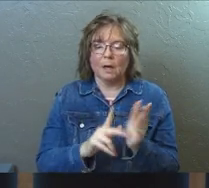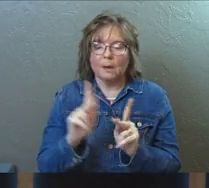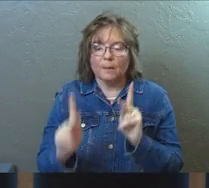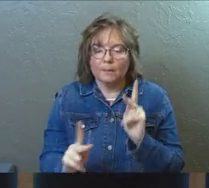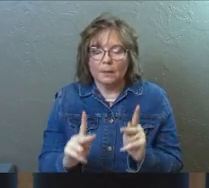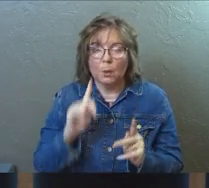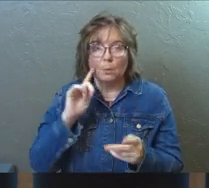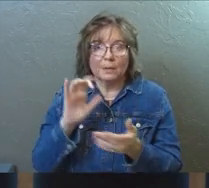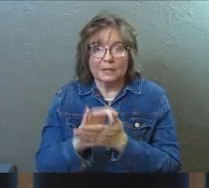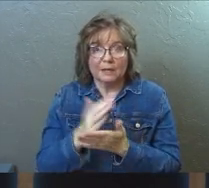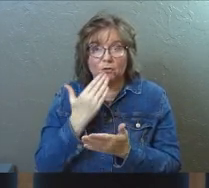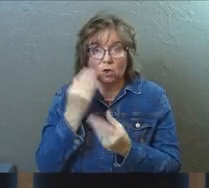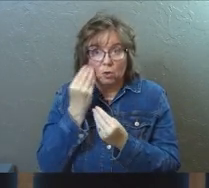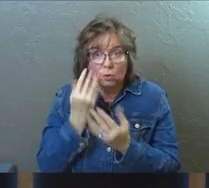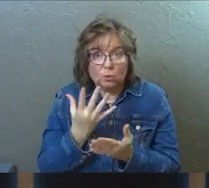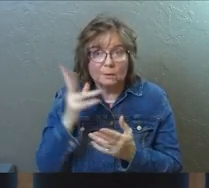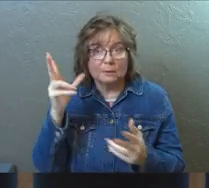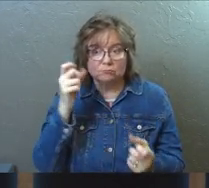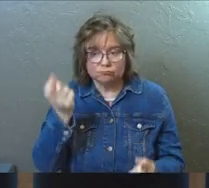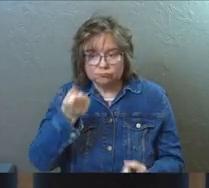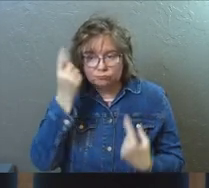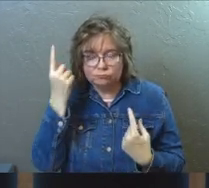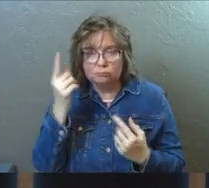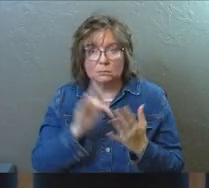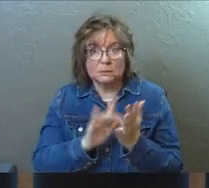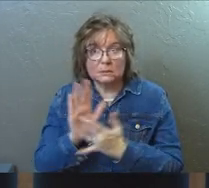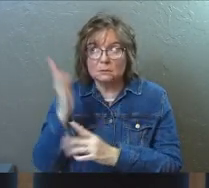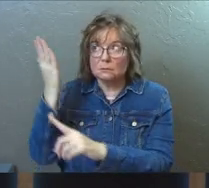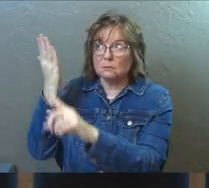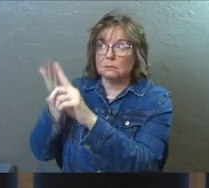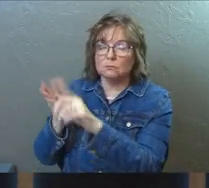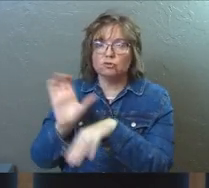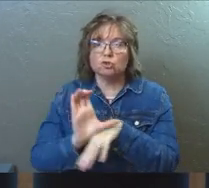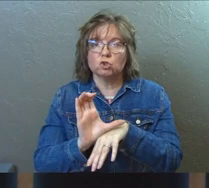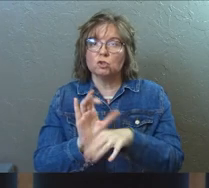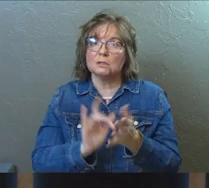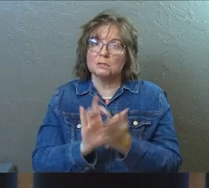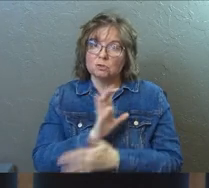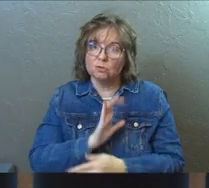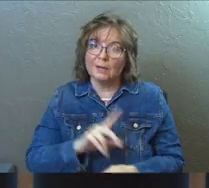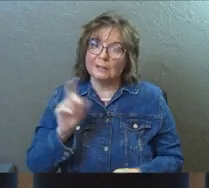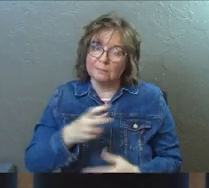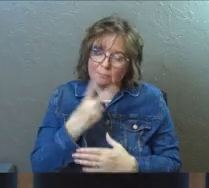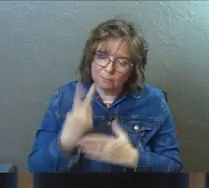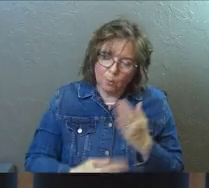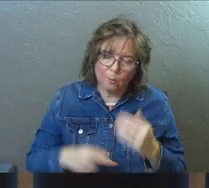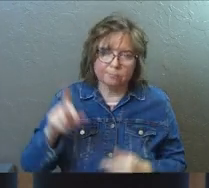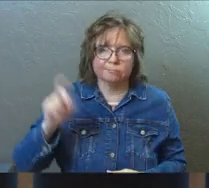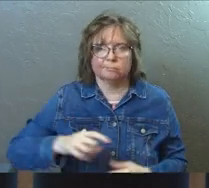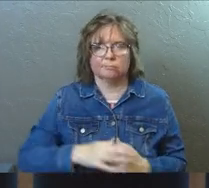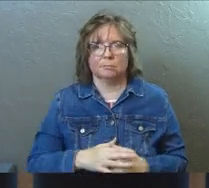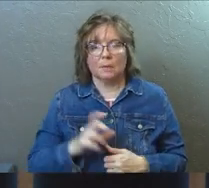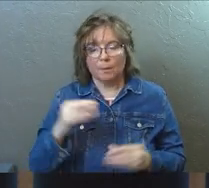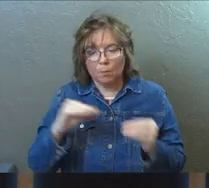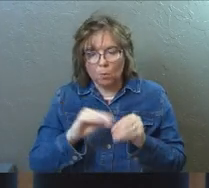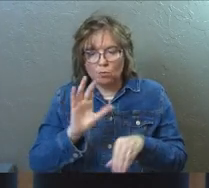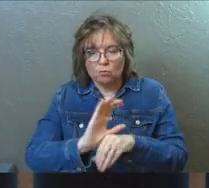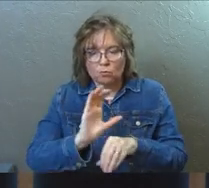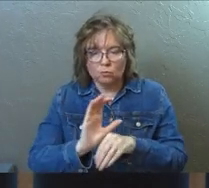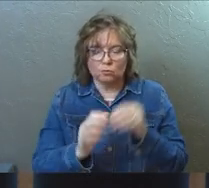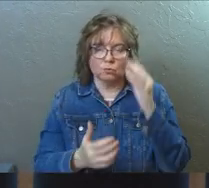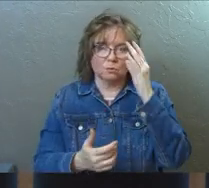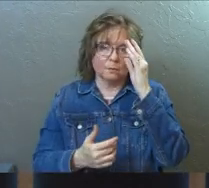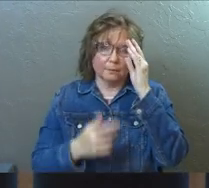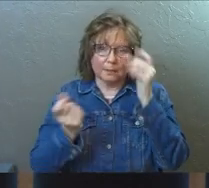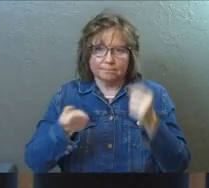are going to believe the good news and hear the word about Jesus, the church of Jesus Christ needs both. And we need more churches